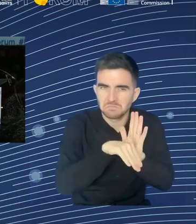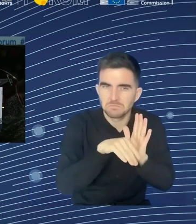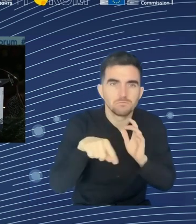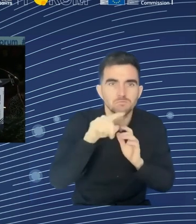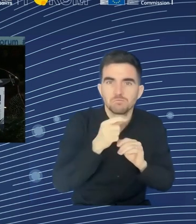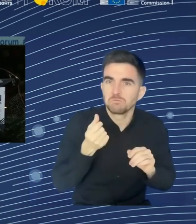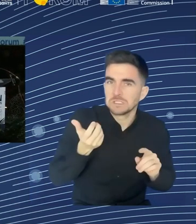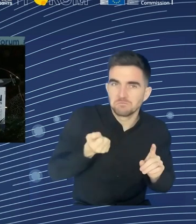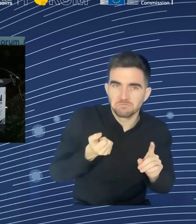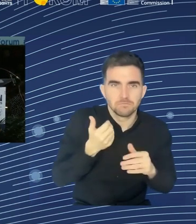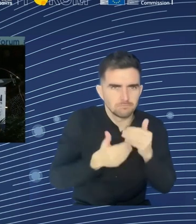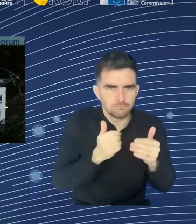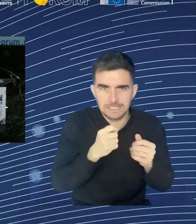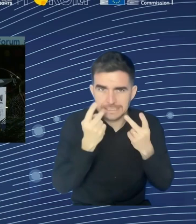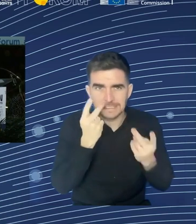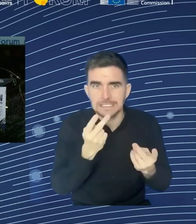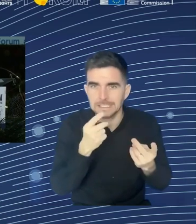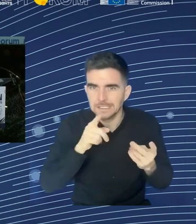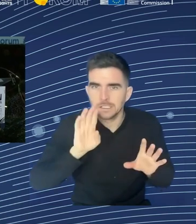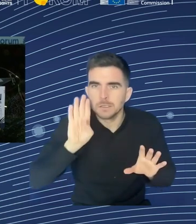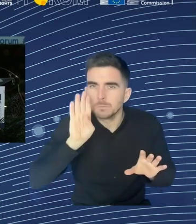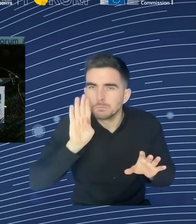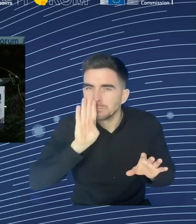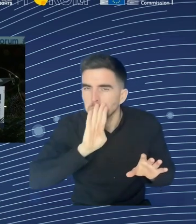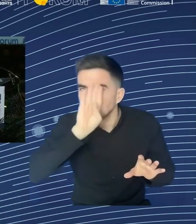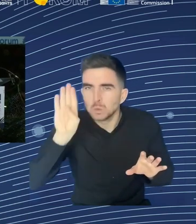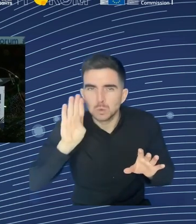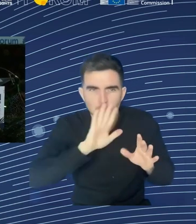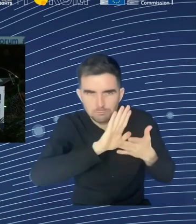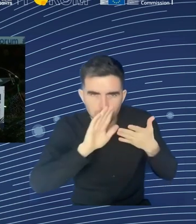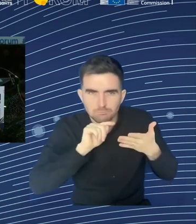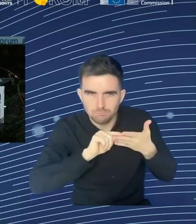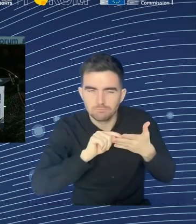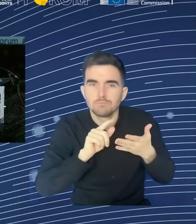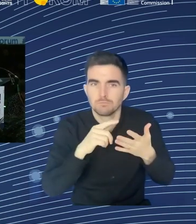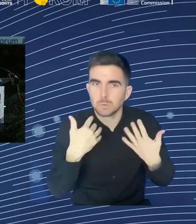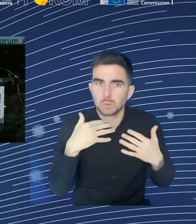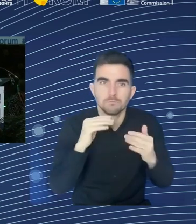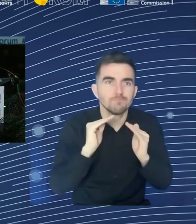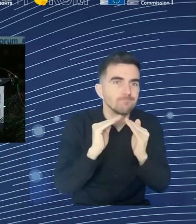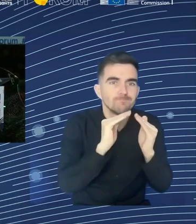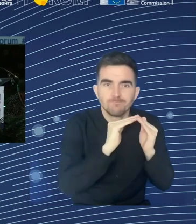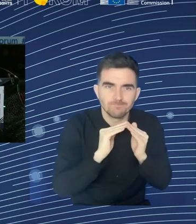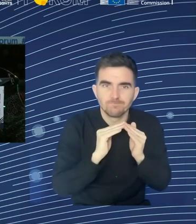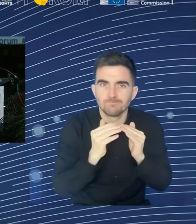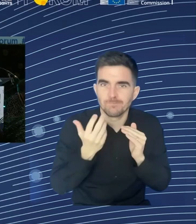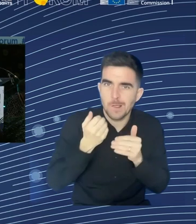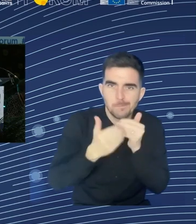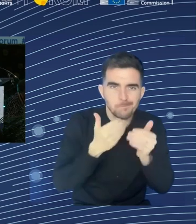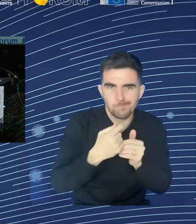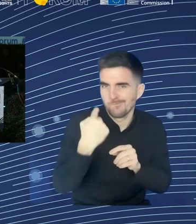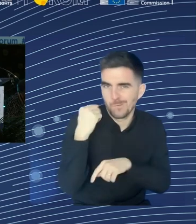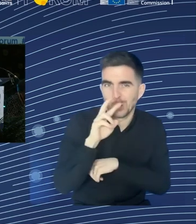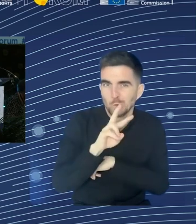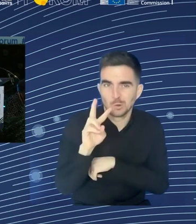of positive that recently in 2023, you see a pickup in terms of gross, real gross disposable household